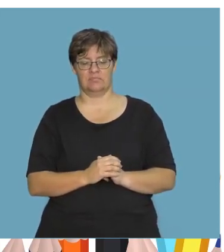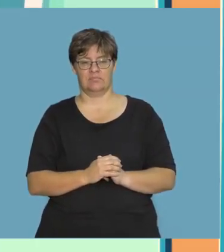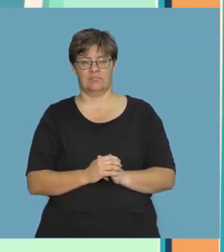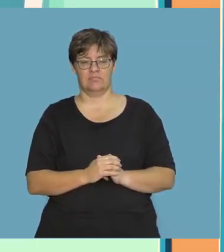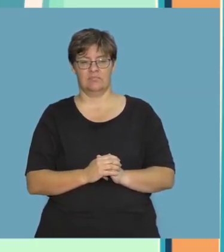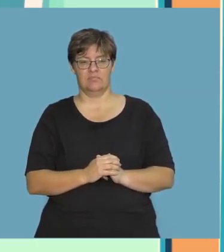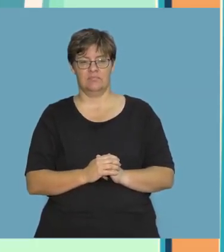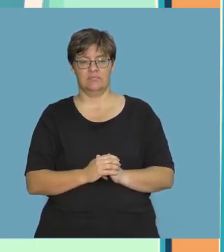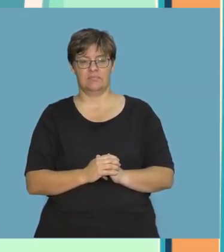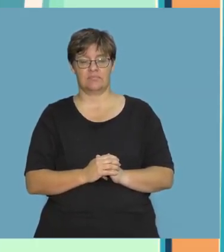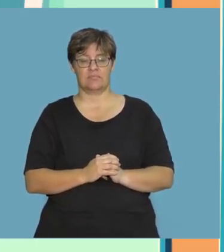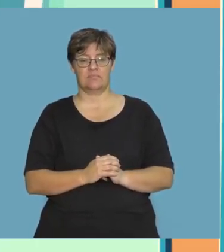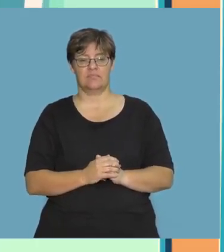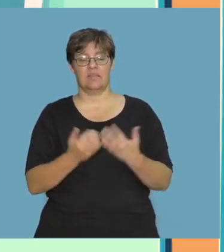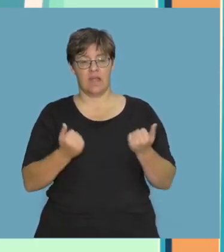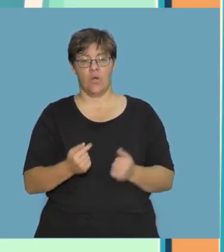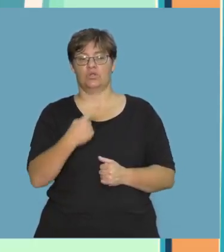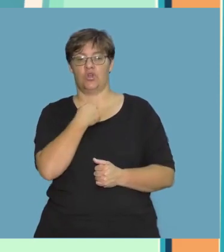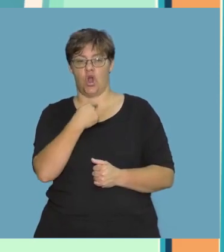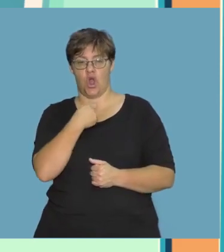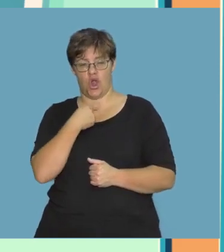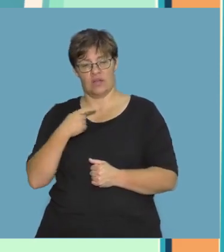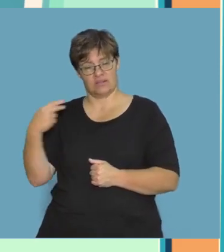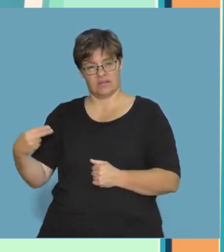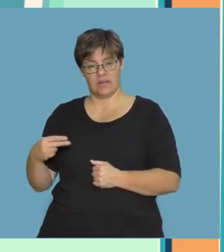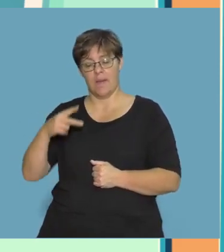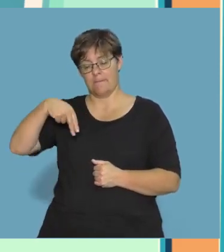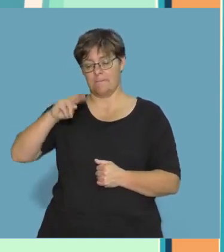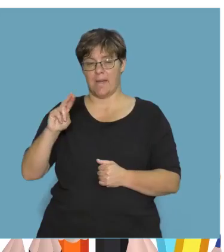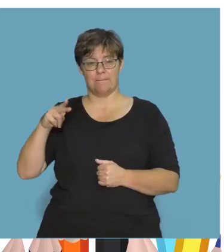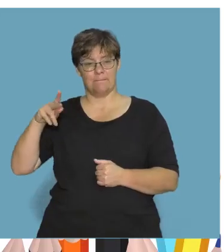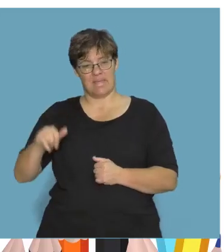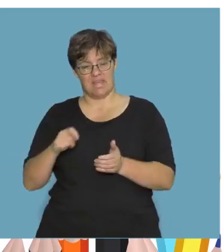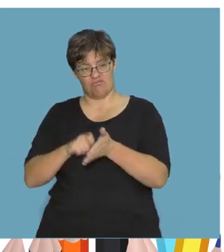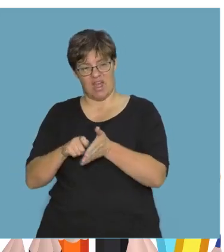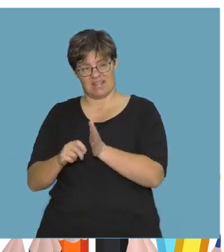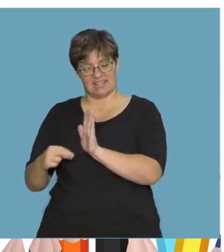Now draw a dog. Write puppy at the bottom of your picture.